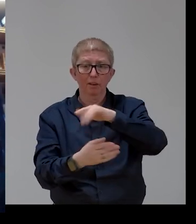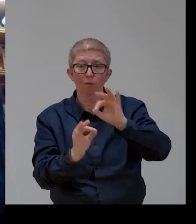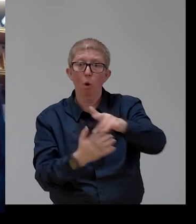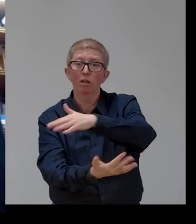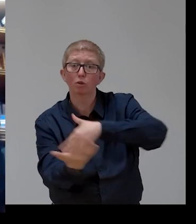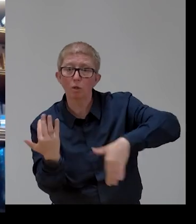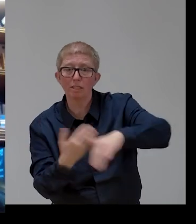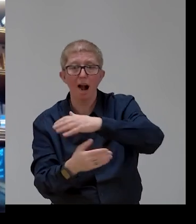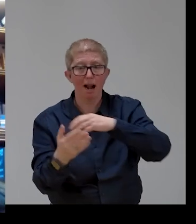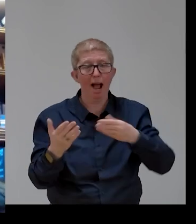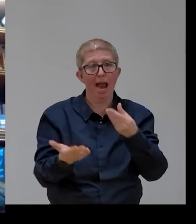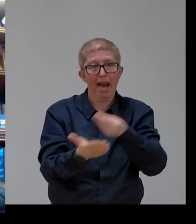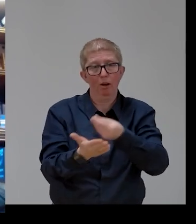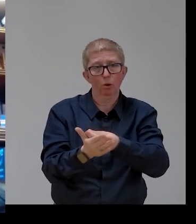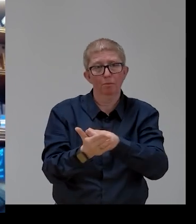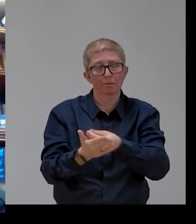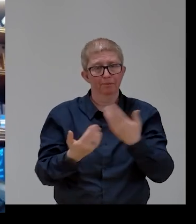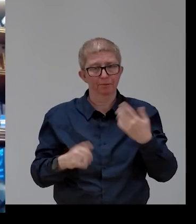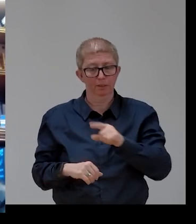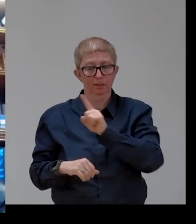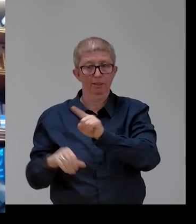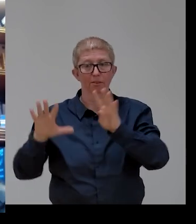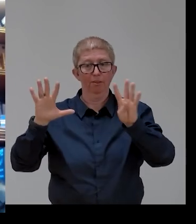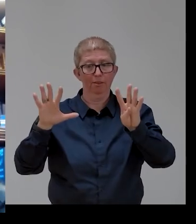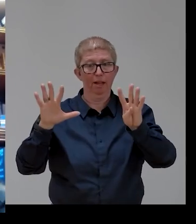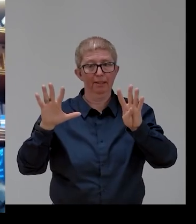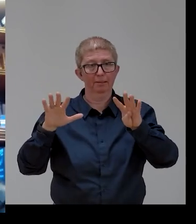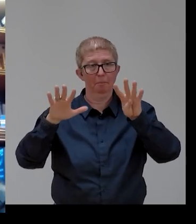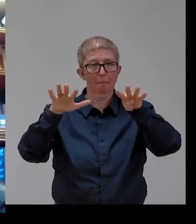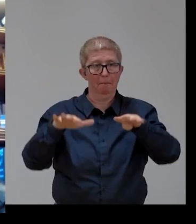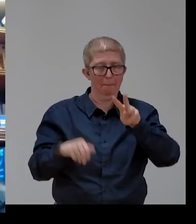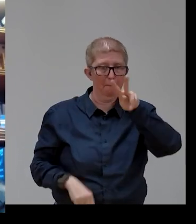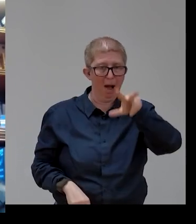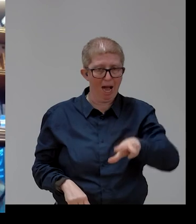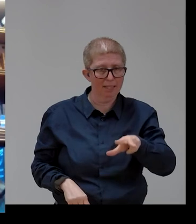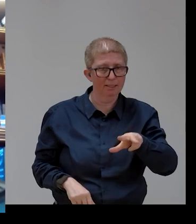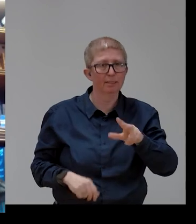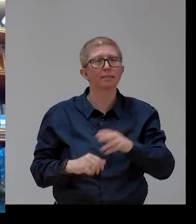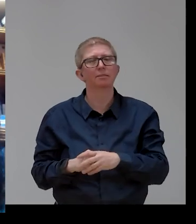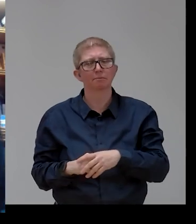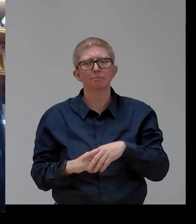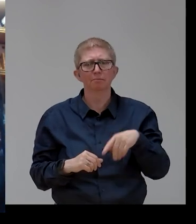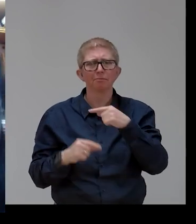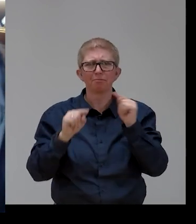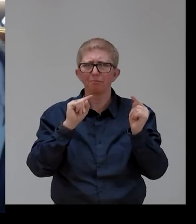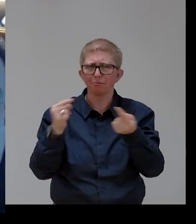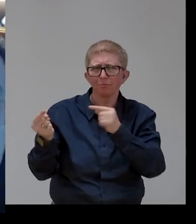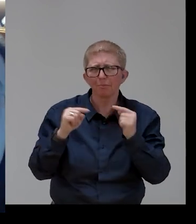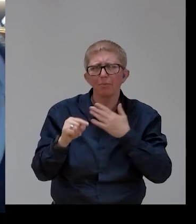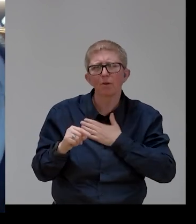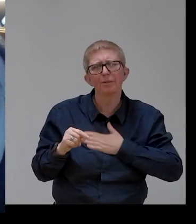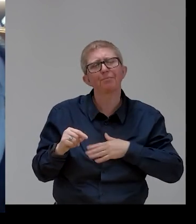March. And it's signing also a declaration for